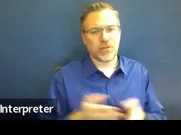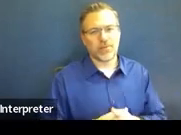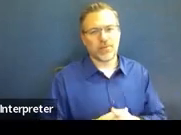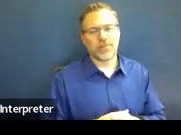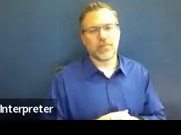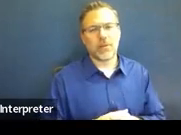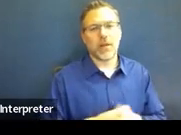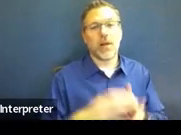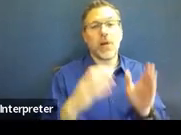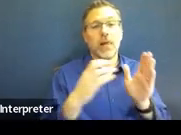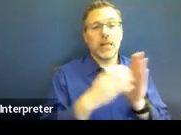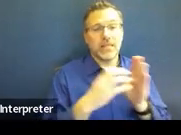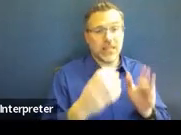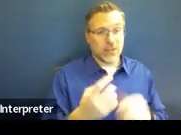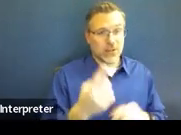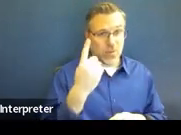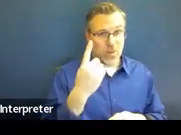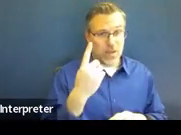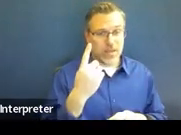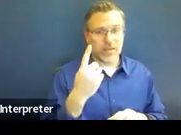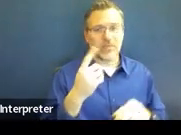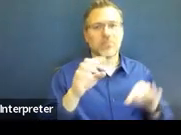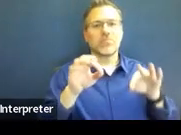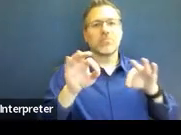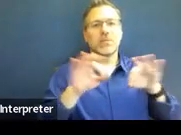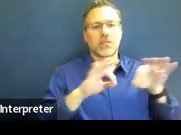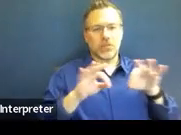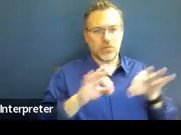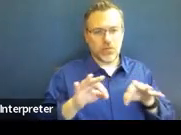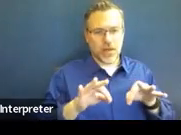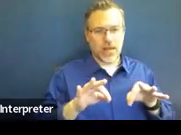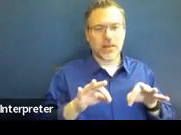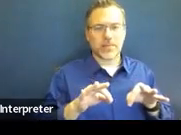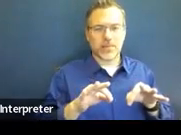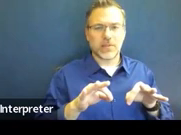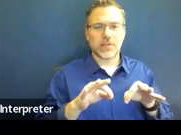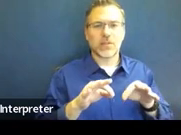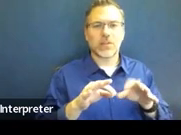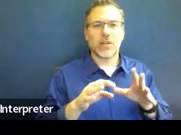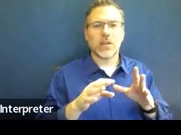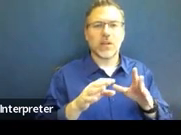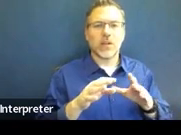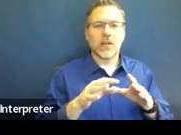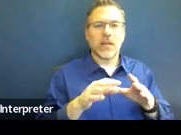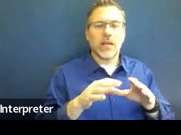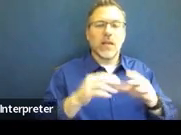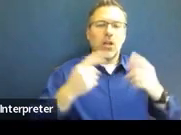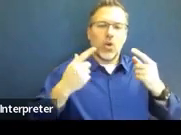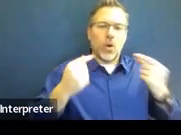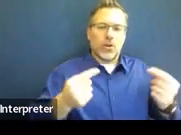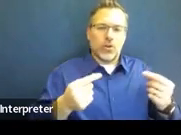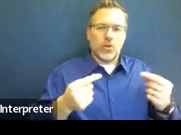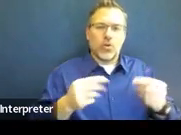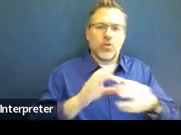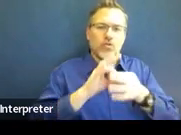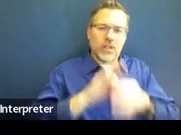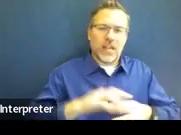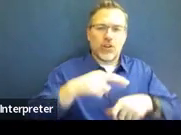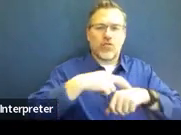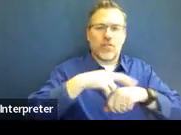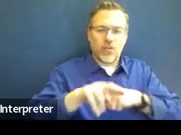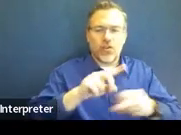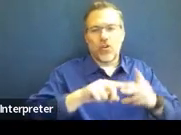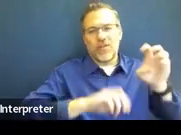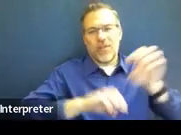Section one is all about describing the actions regarding the referral, evaluation, identification, programming, or placement